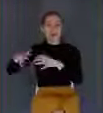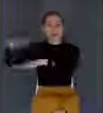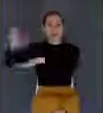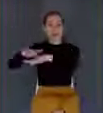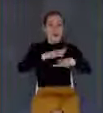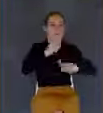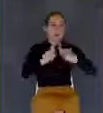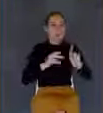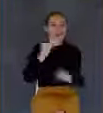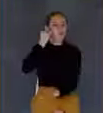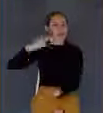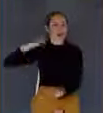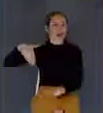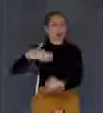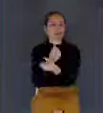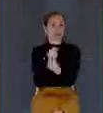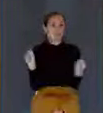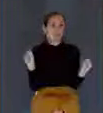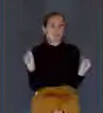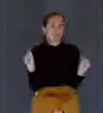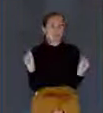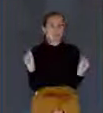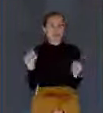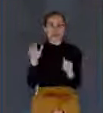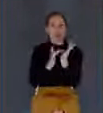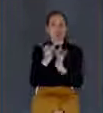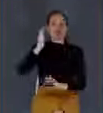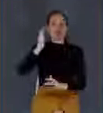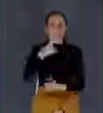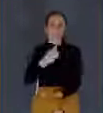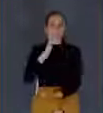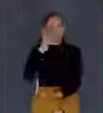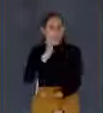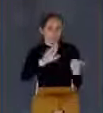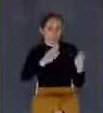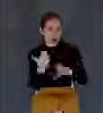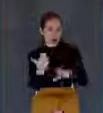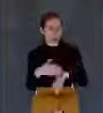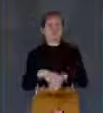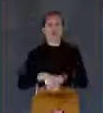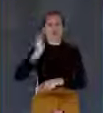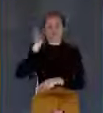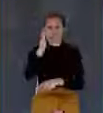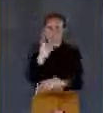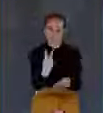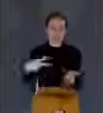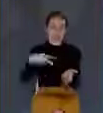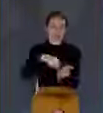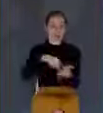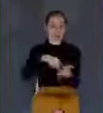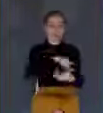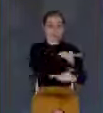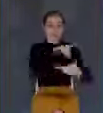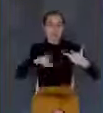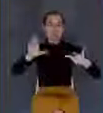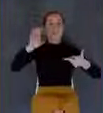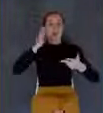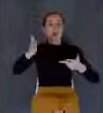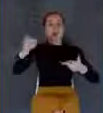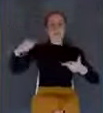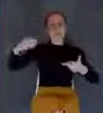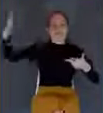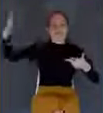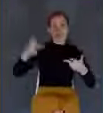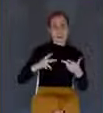him. He will die. He will rise. But he will return again to establish his kingdom.